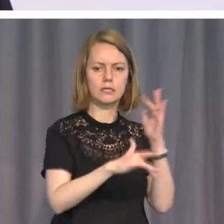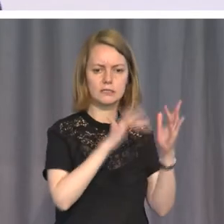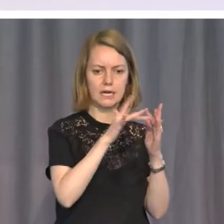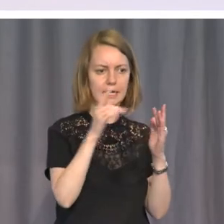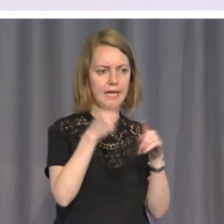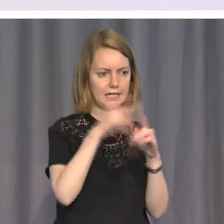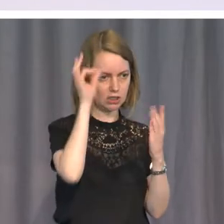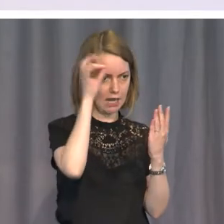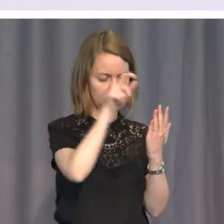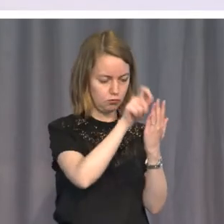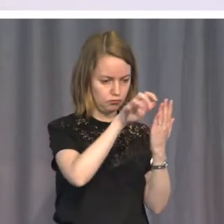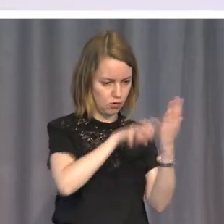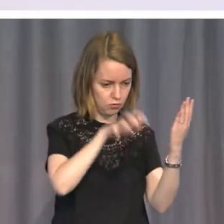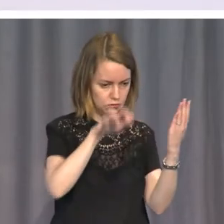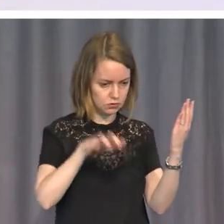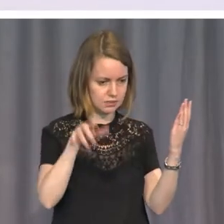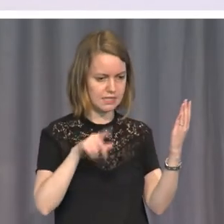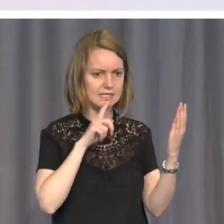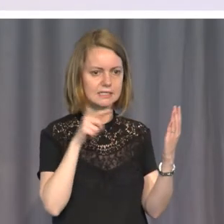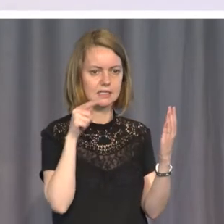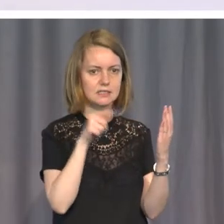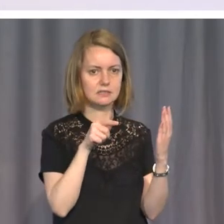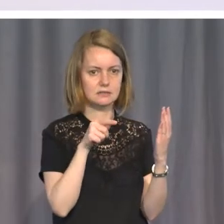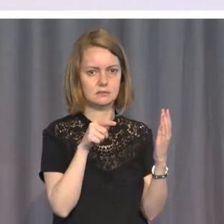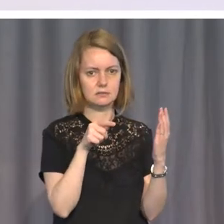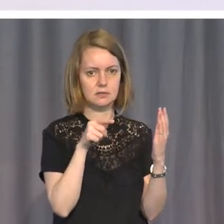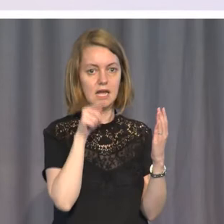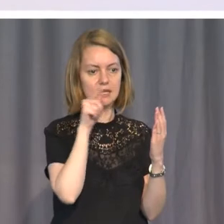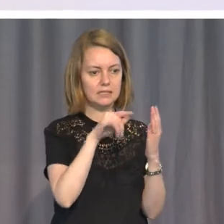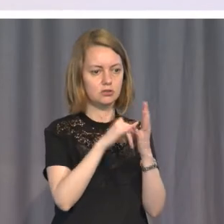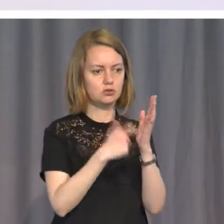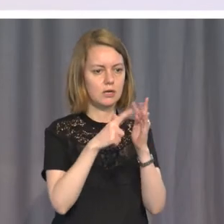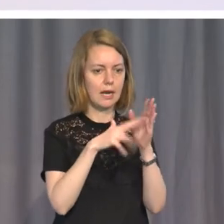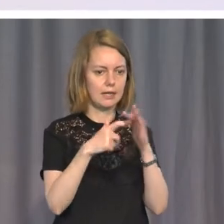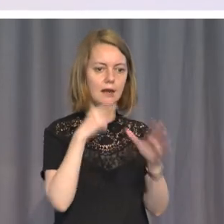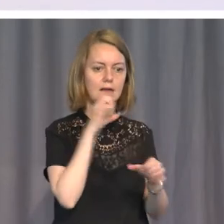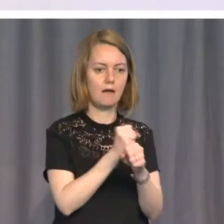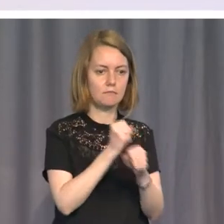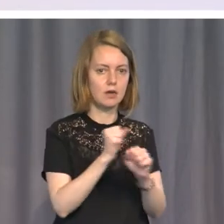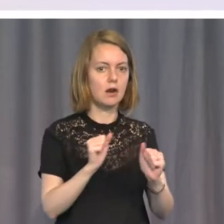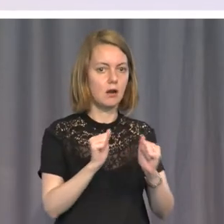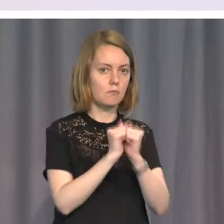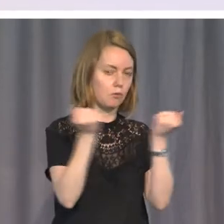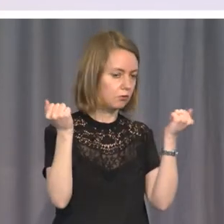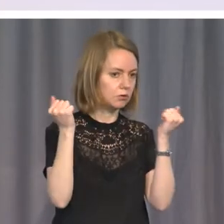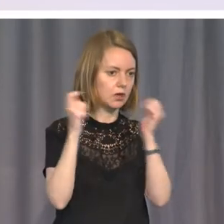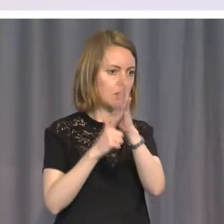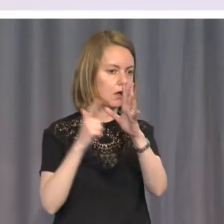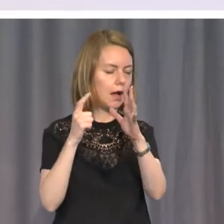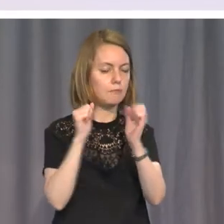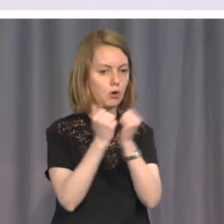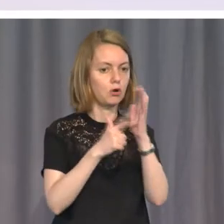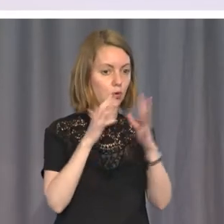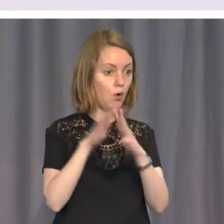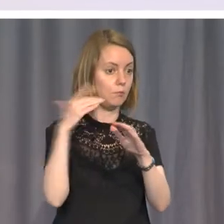concluding that the conduct of the government breached the independence of the judiciary, the Latimer House guidelines,